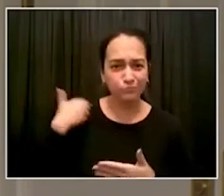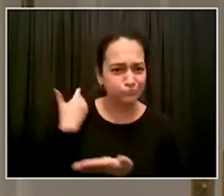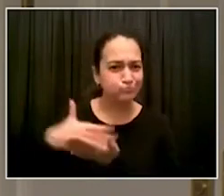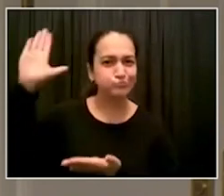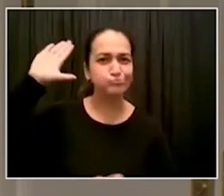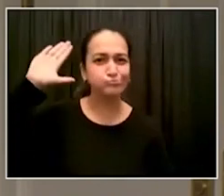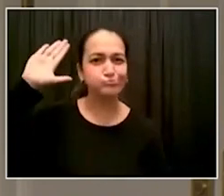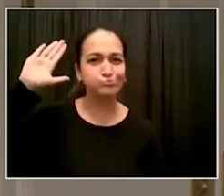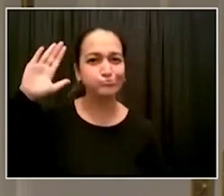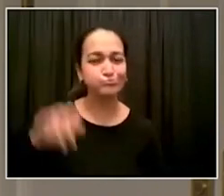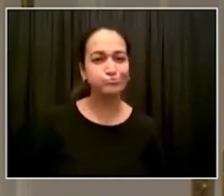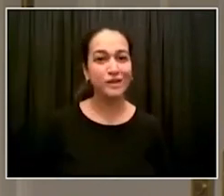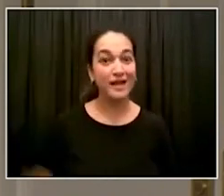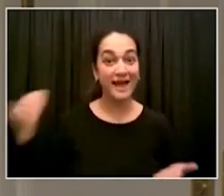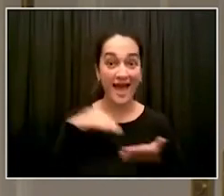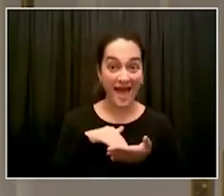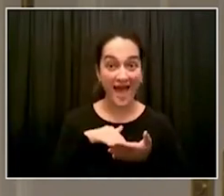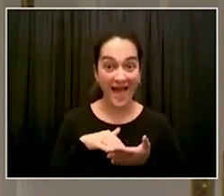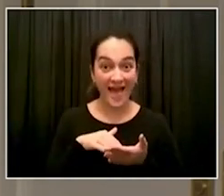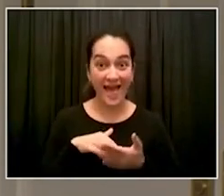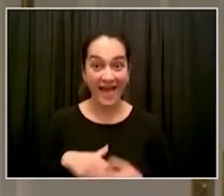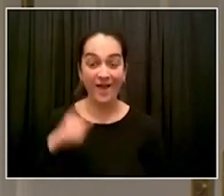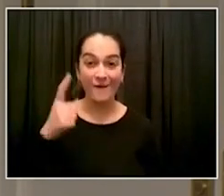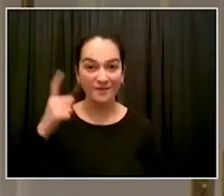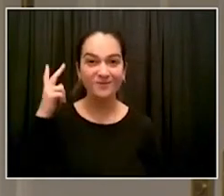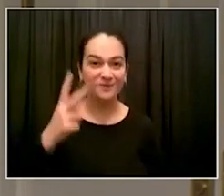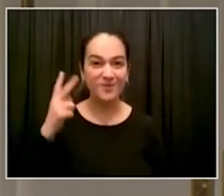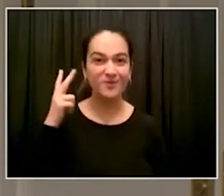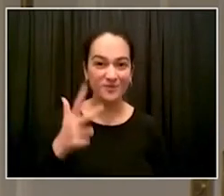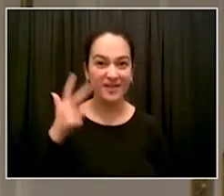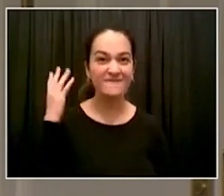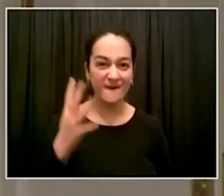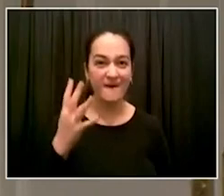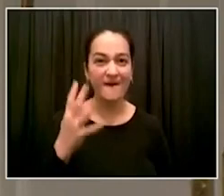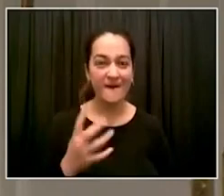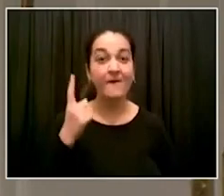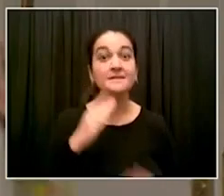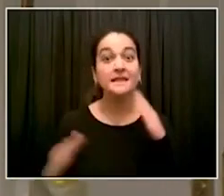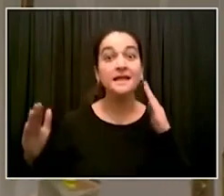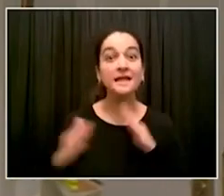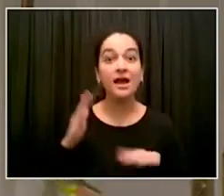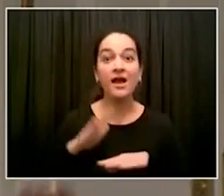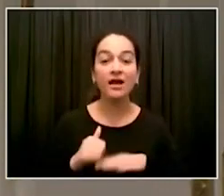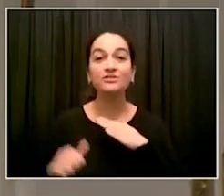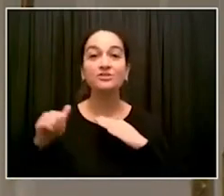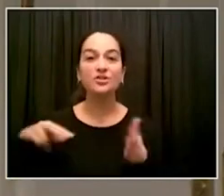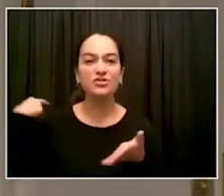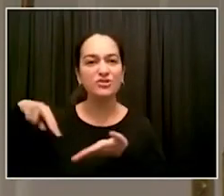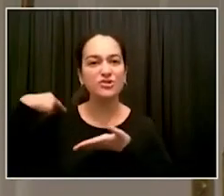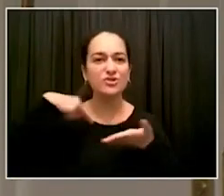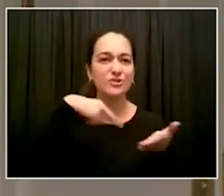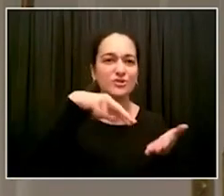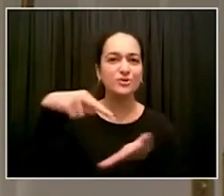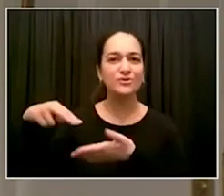four. One city under a groove, getting down just for the funk of